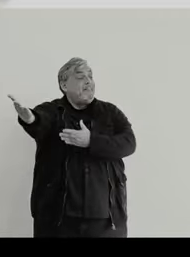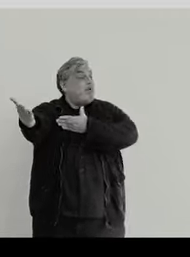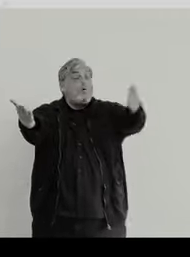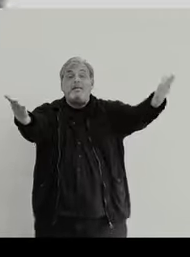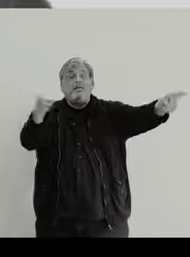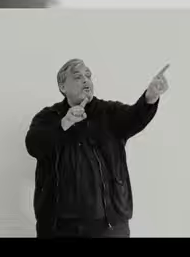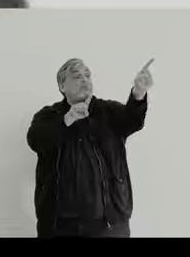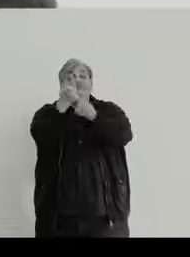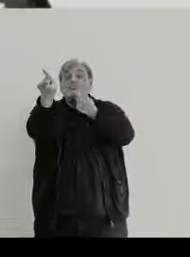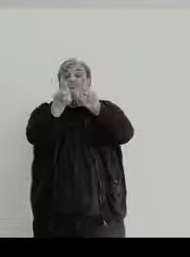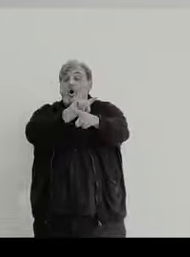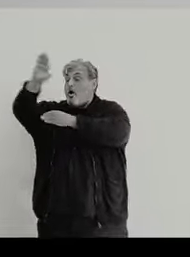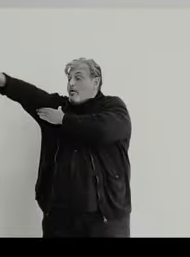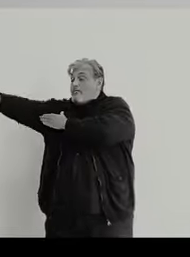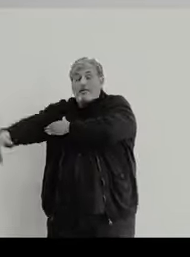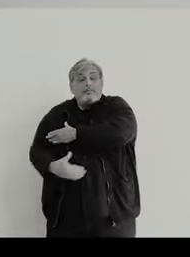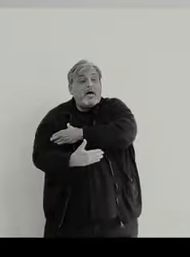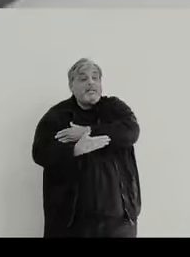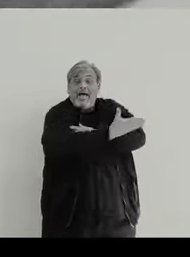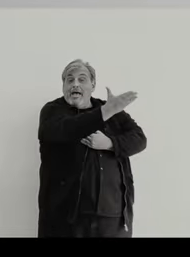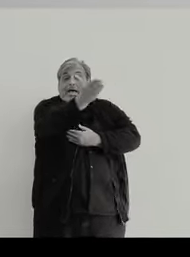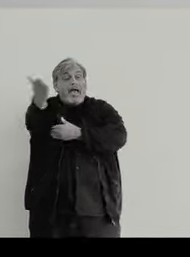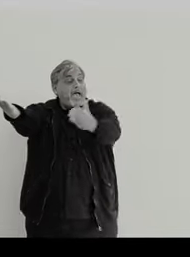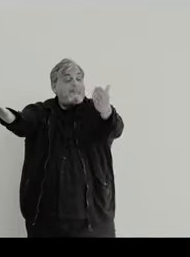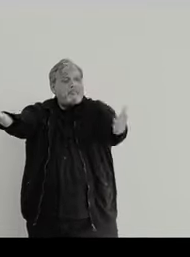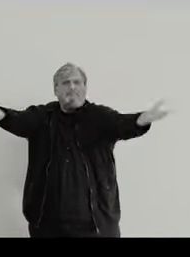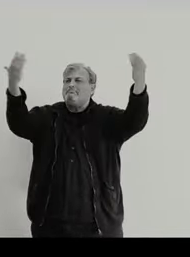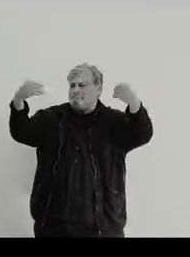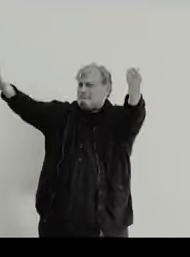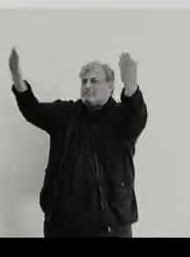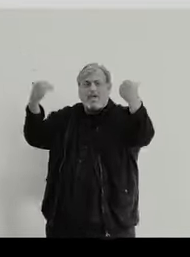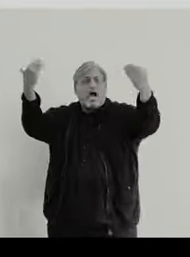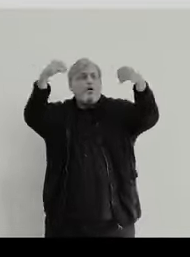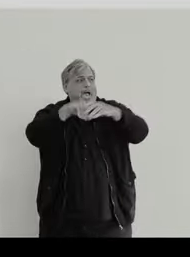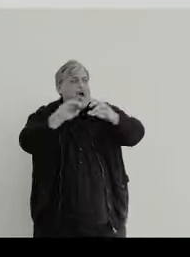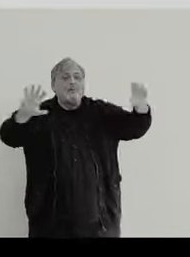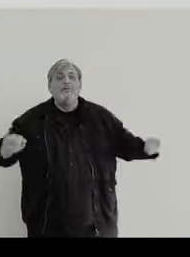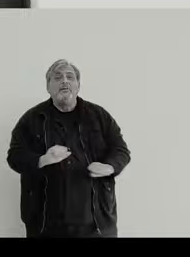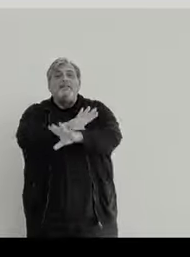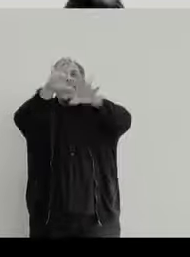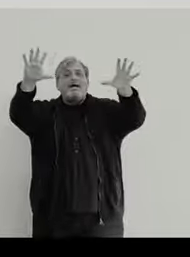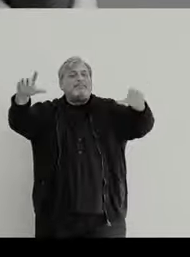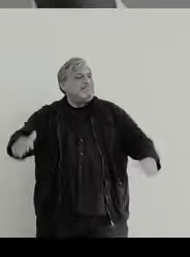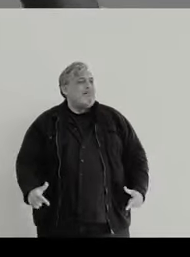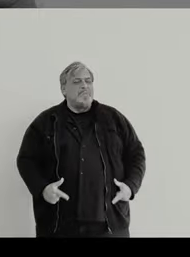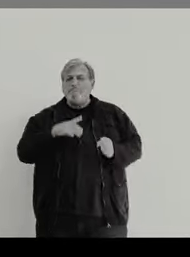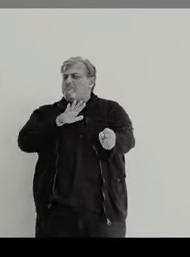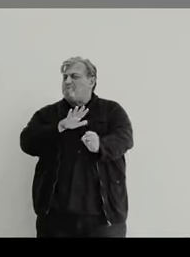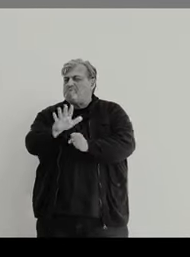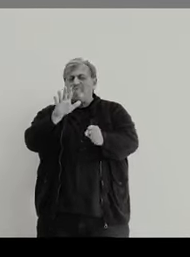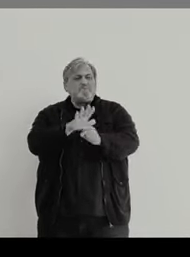Everyone here is the star of the night Everyone needs to come out in the light